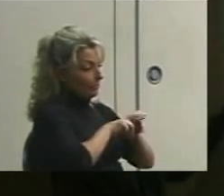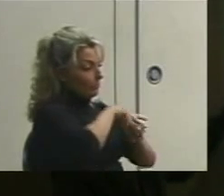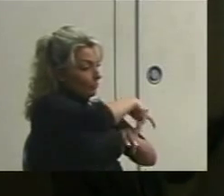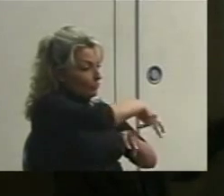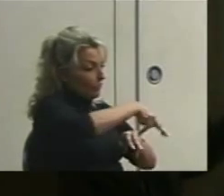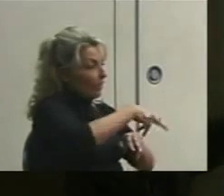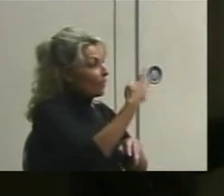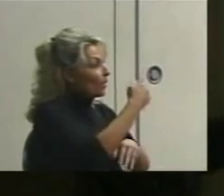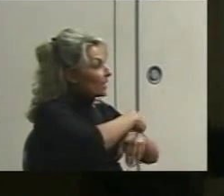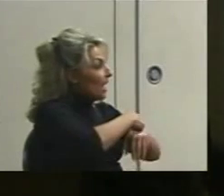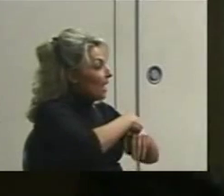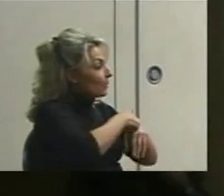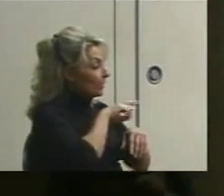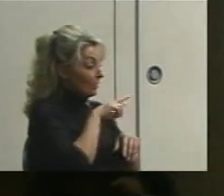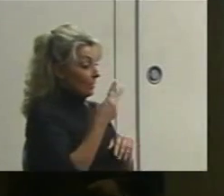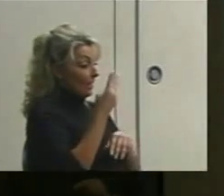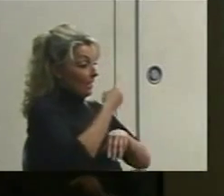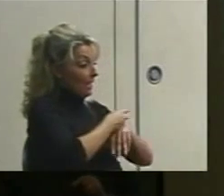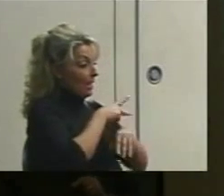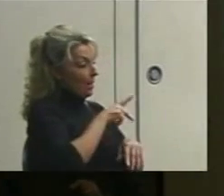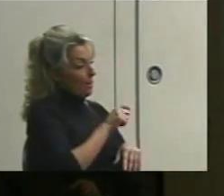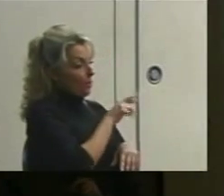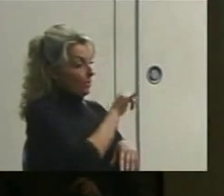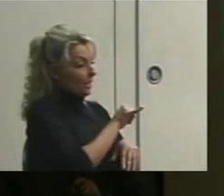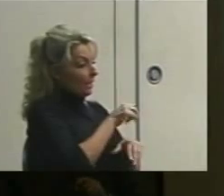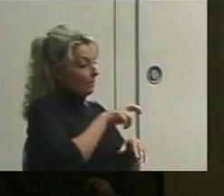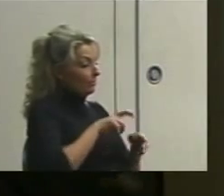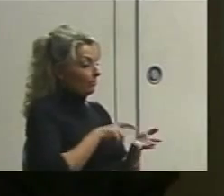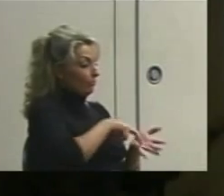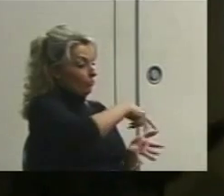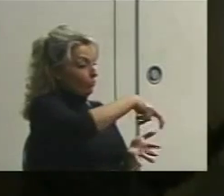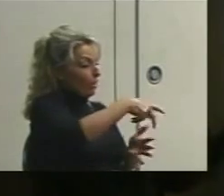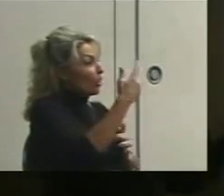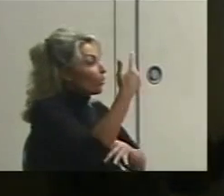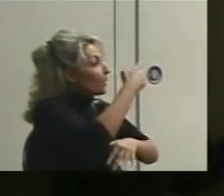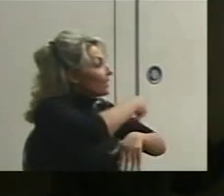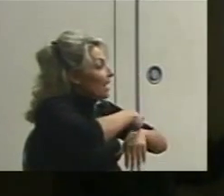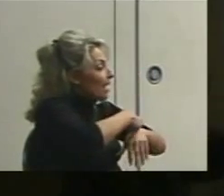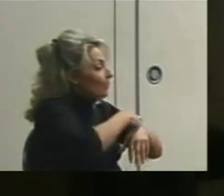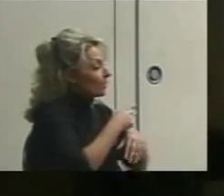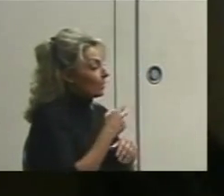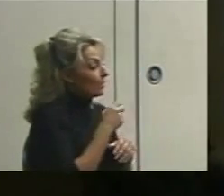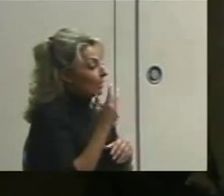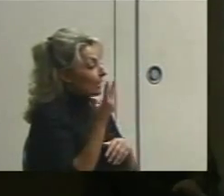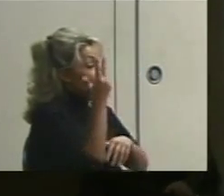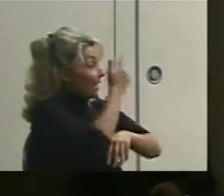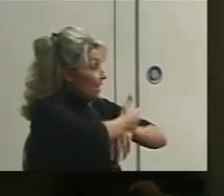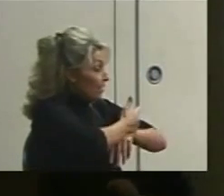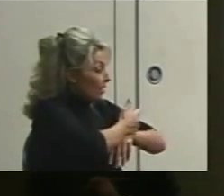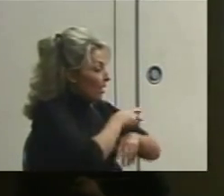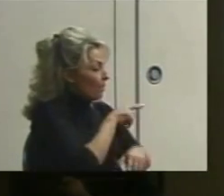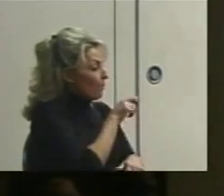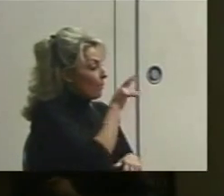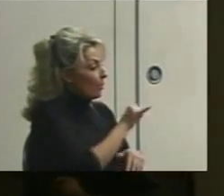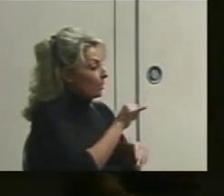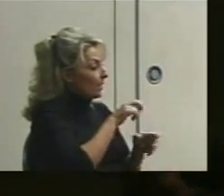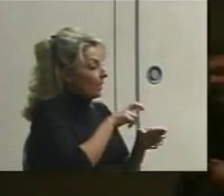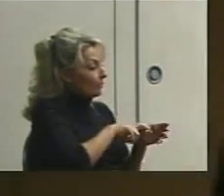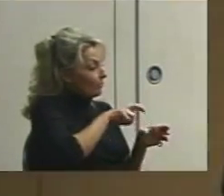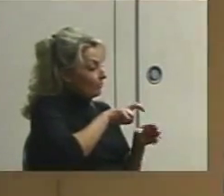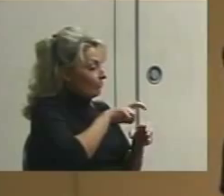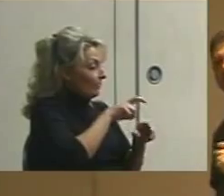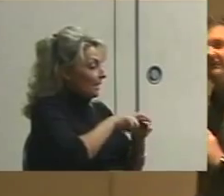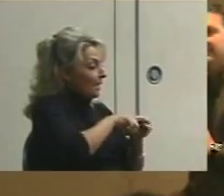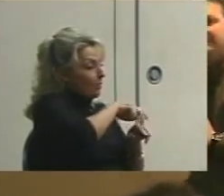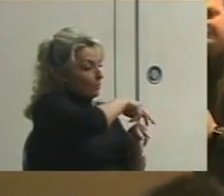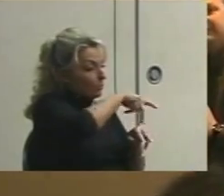Day two, Percy was out of his seat three times. And day three, Percy was out of his seat only once. Is it getting better